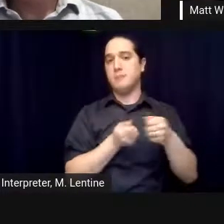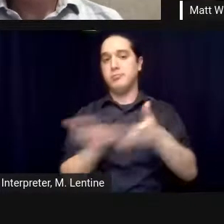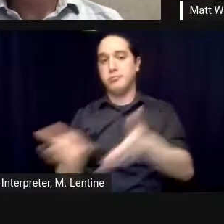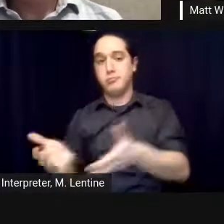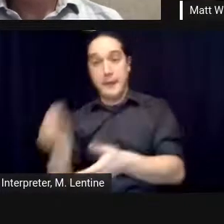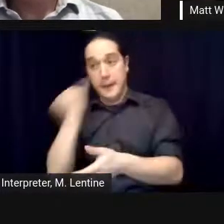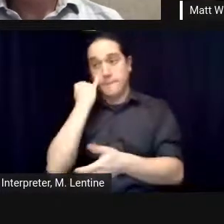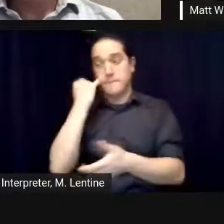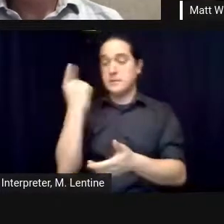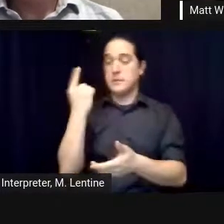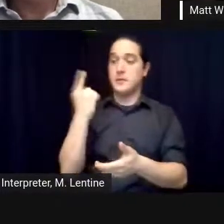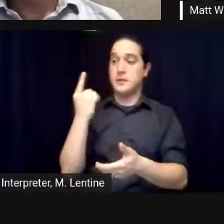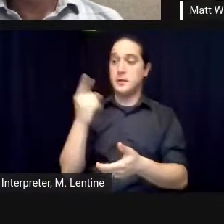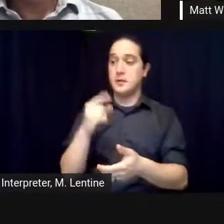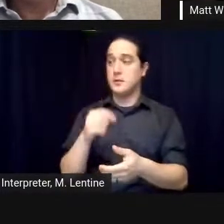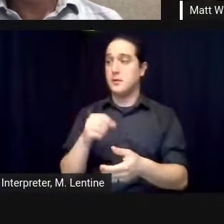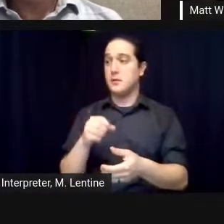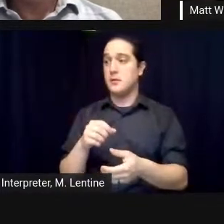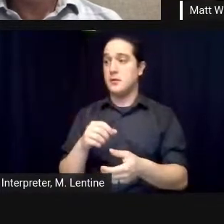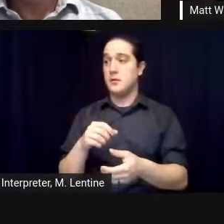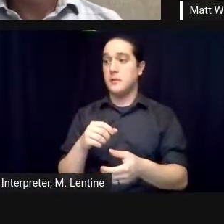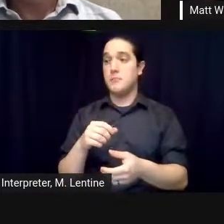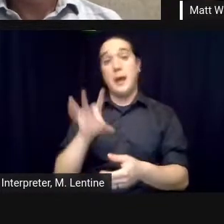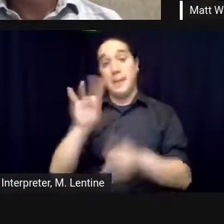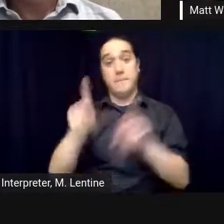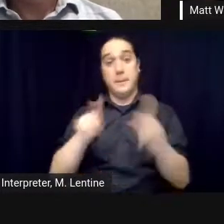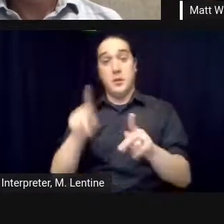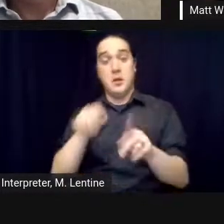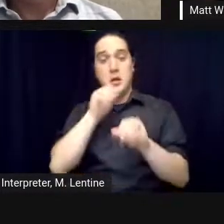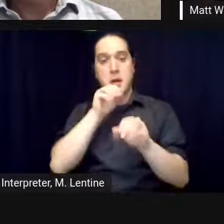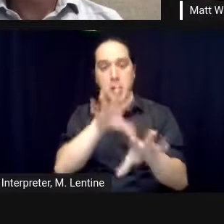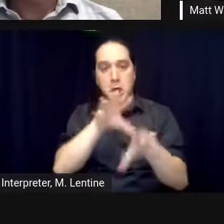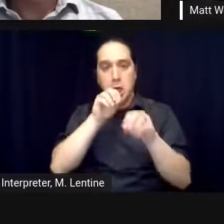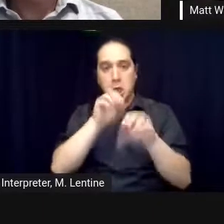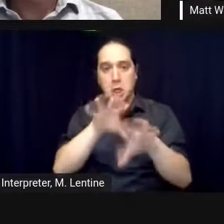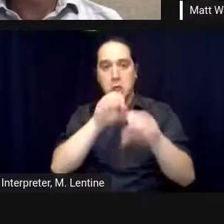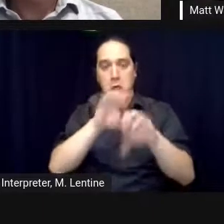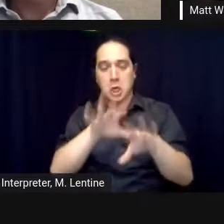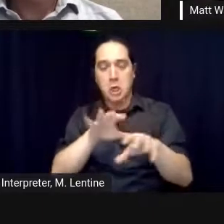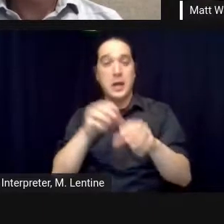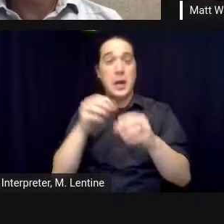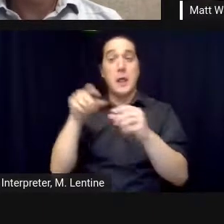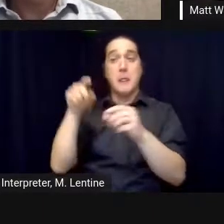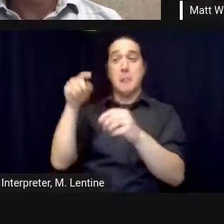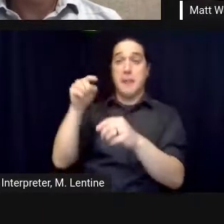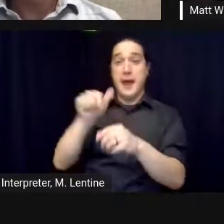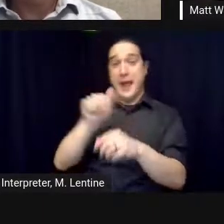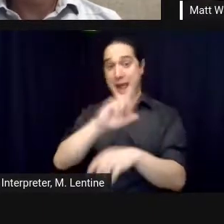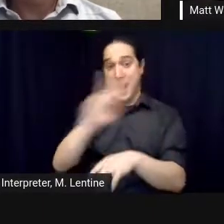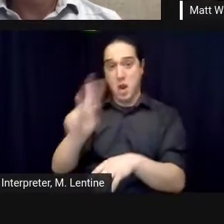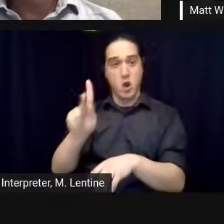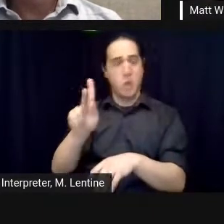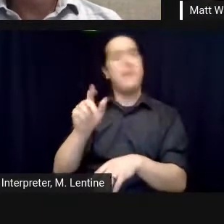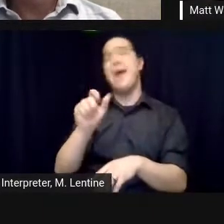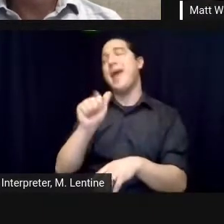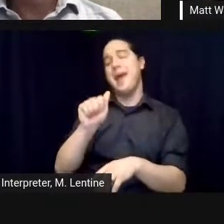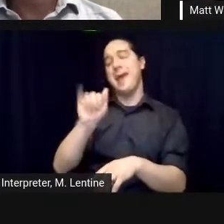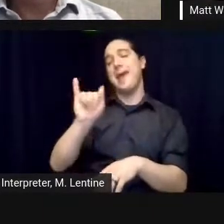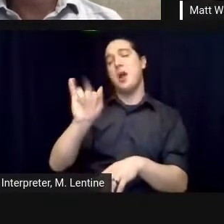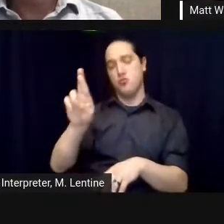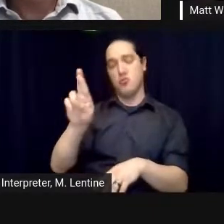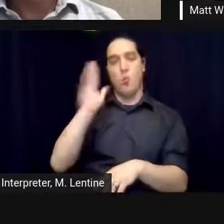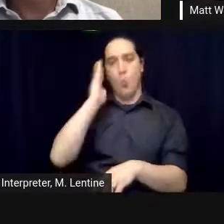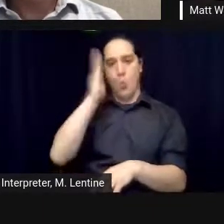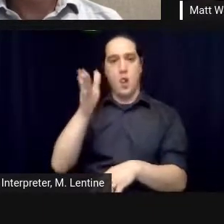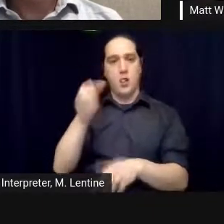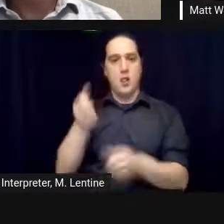can measure when you're when you have an intensely studied system if you don't screw a little can of pvc